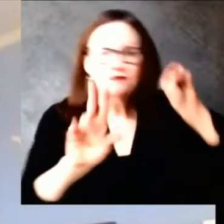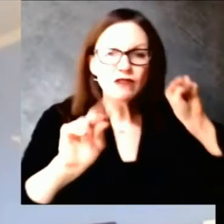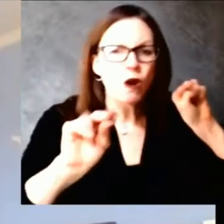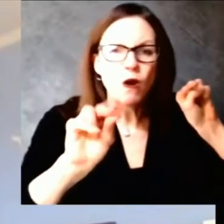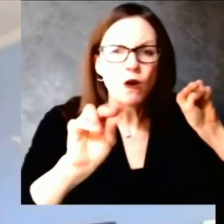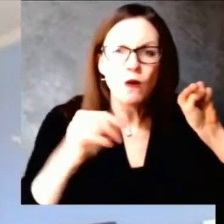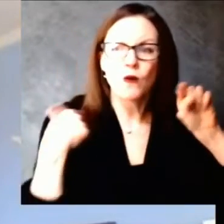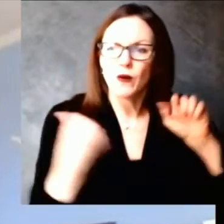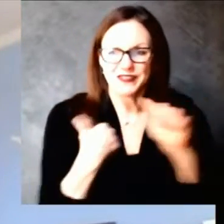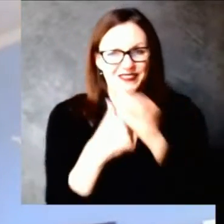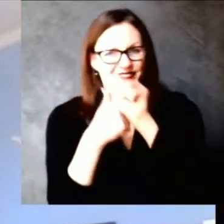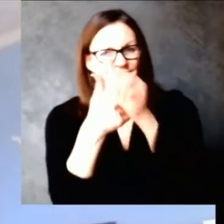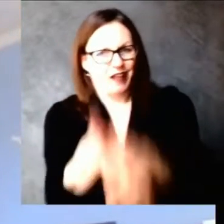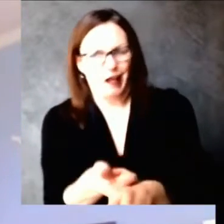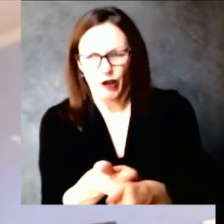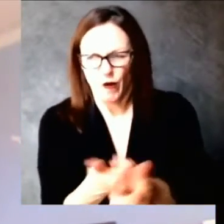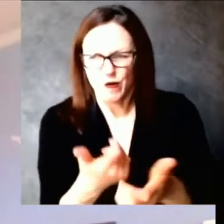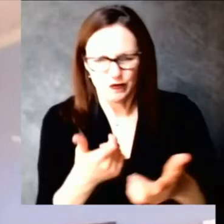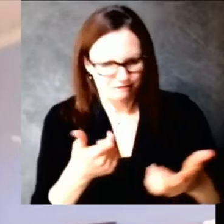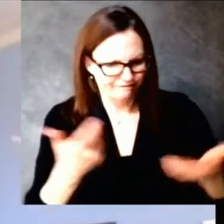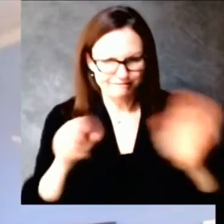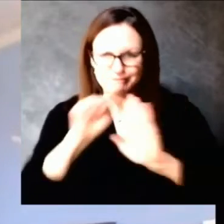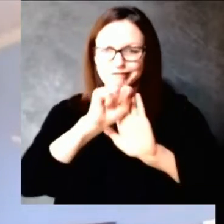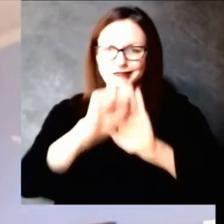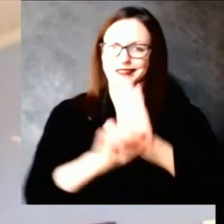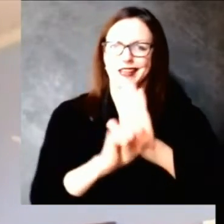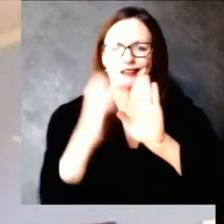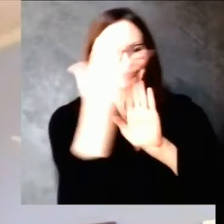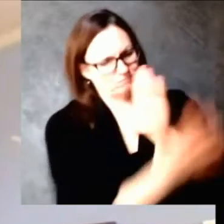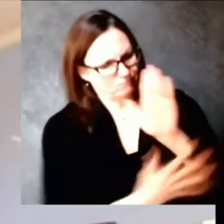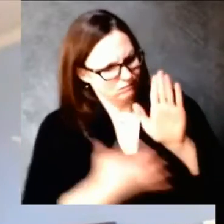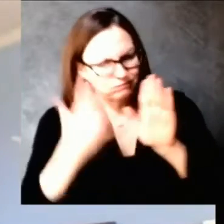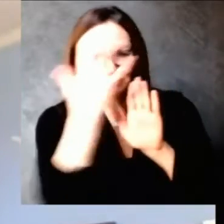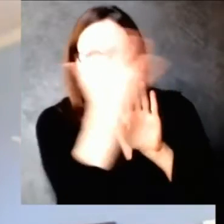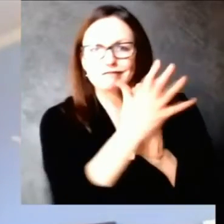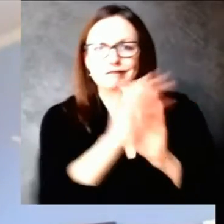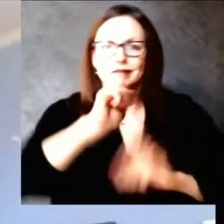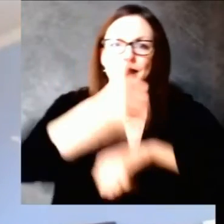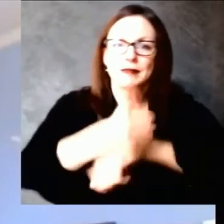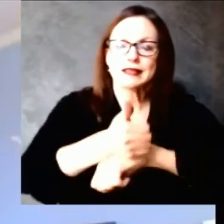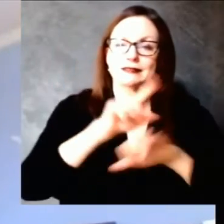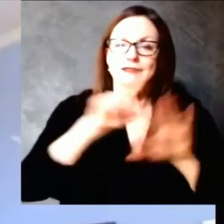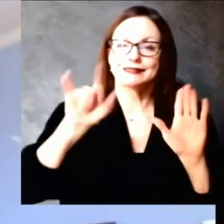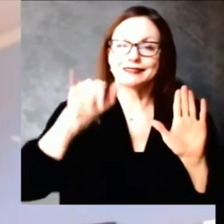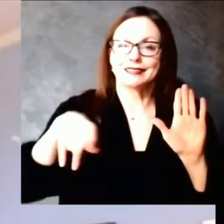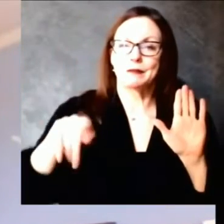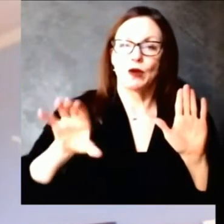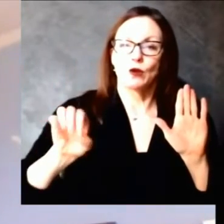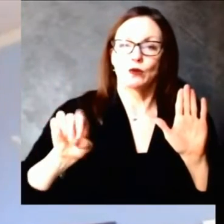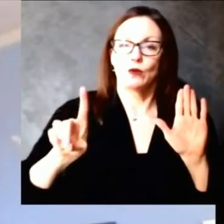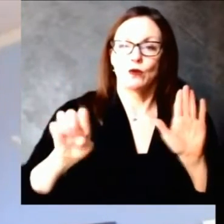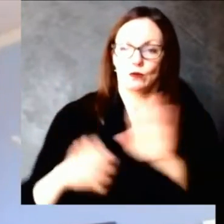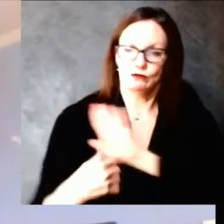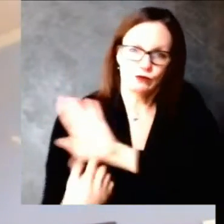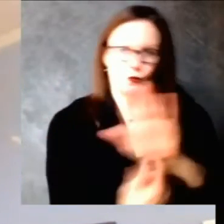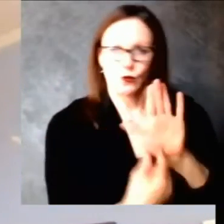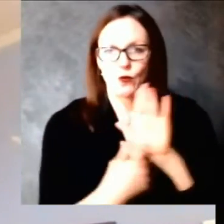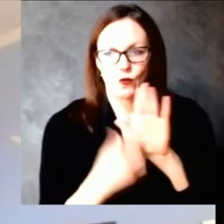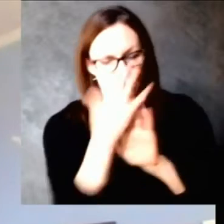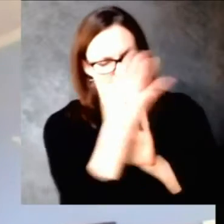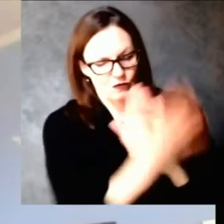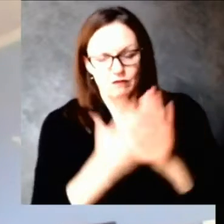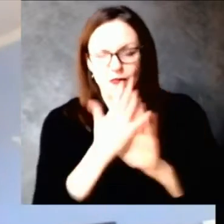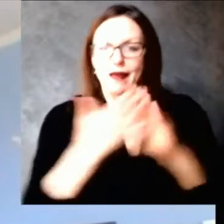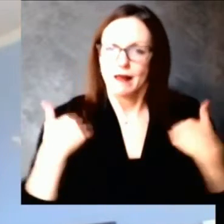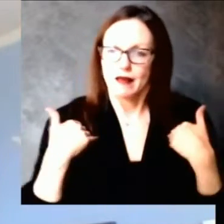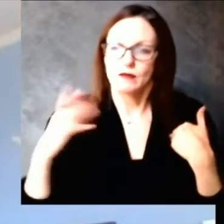we do have that information and I think we have the ability to go ahead and adjust as needed if we find that we need to